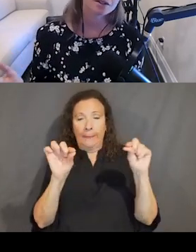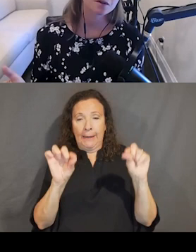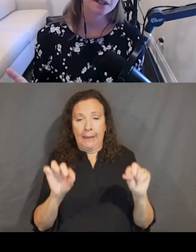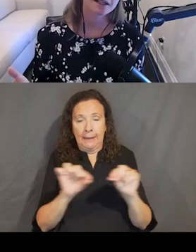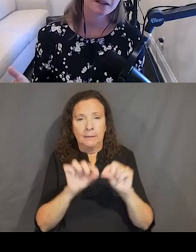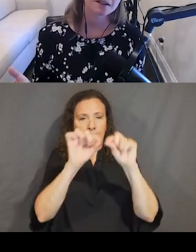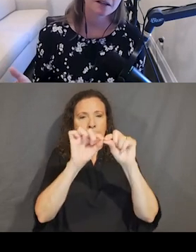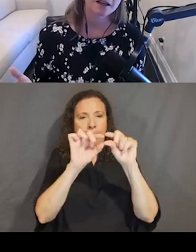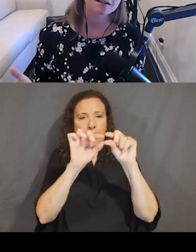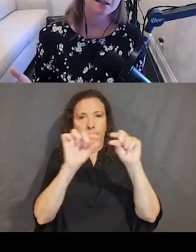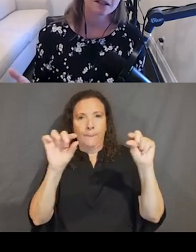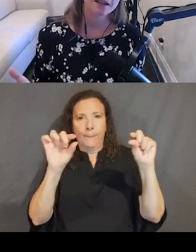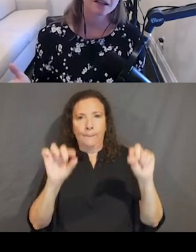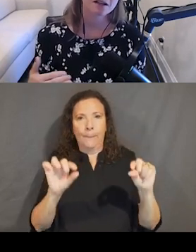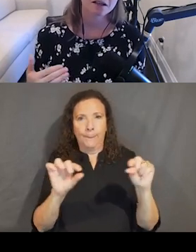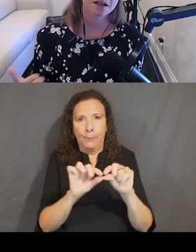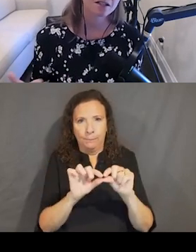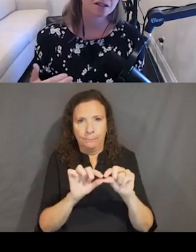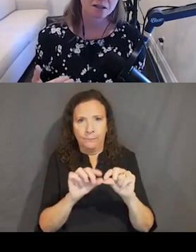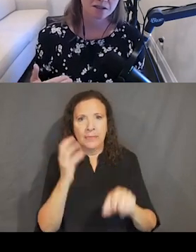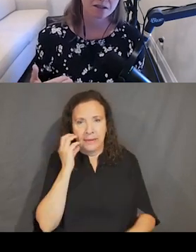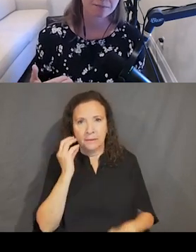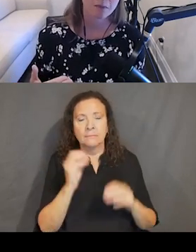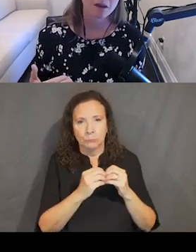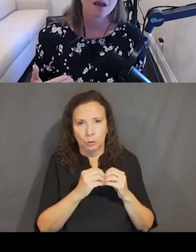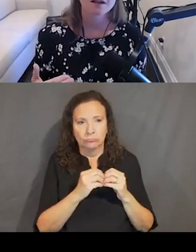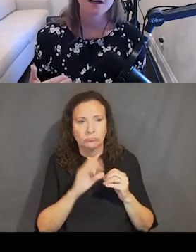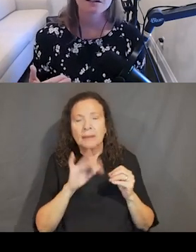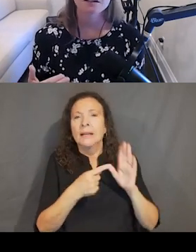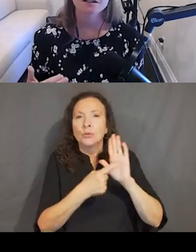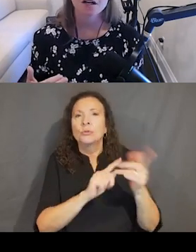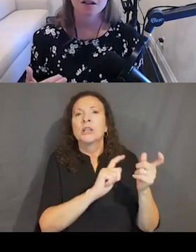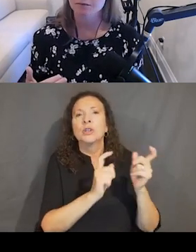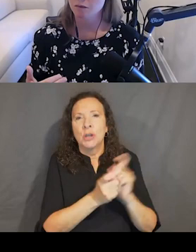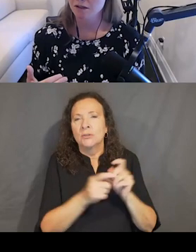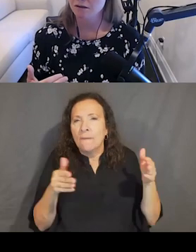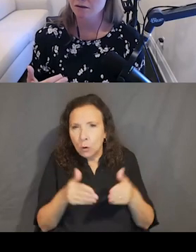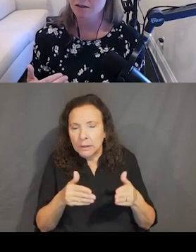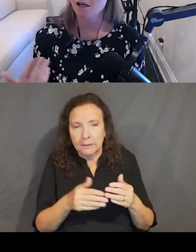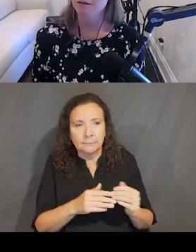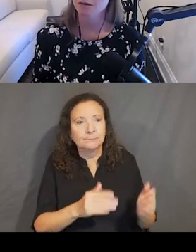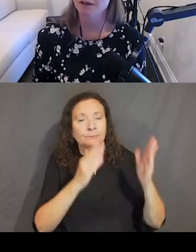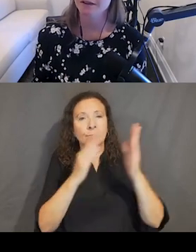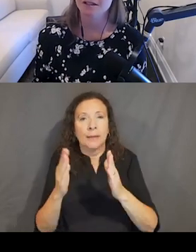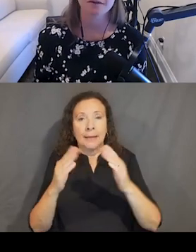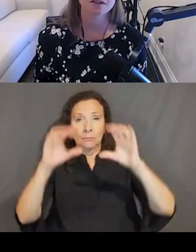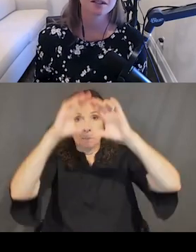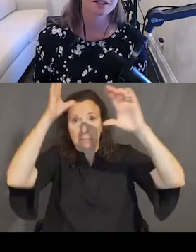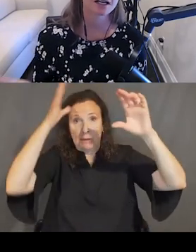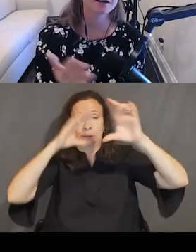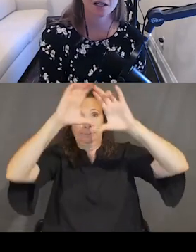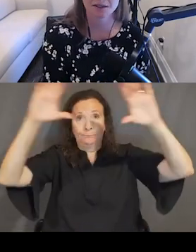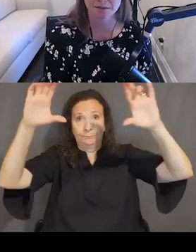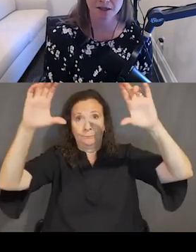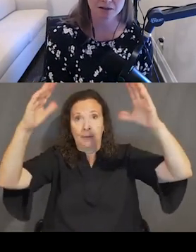That's all we're doing in this case to indicate a change in state. Now let's look at child number one. Child number one, the default